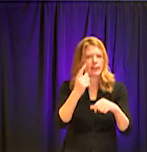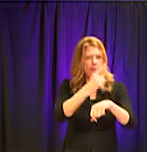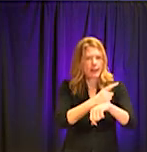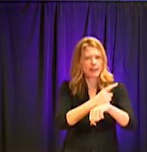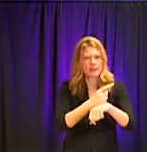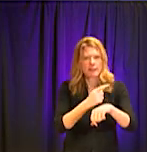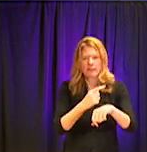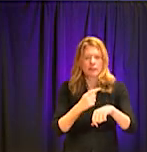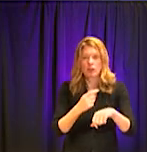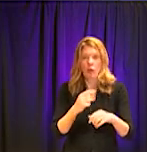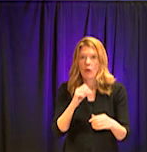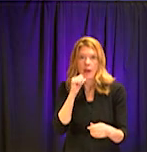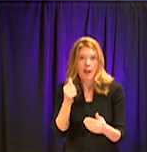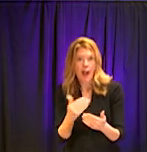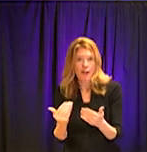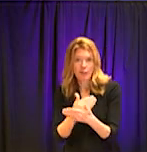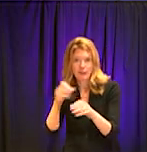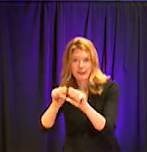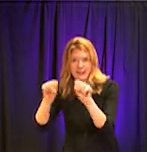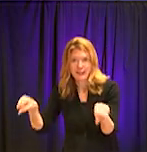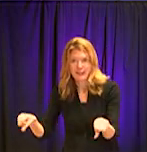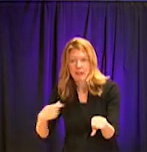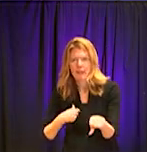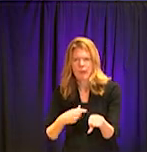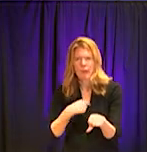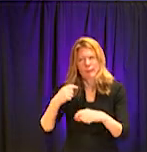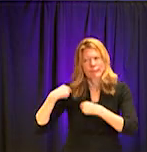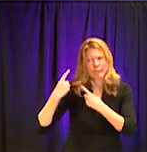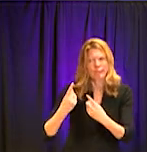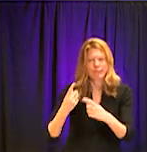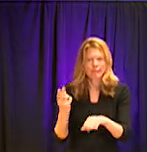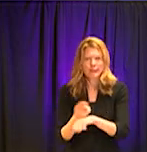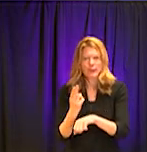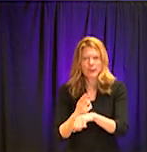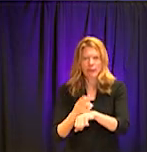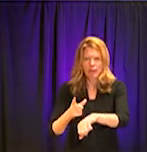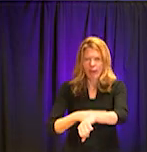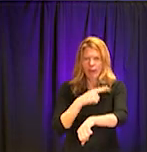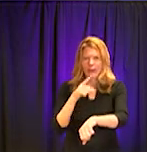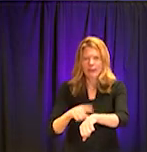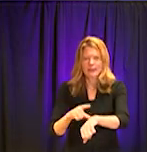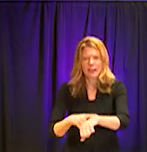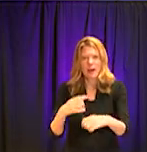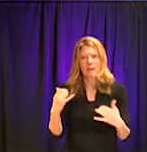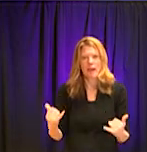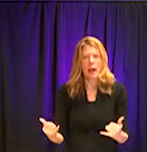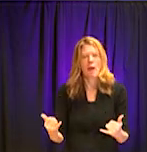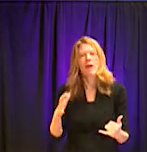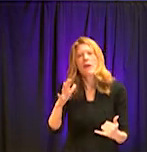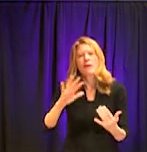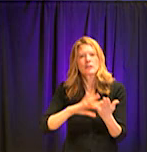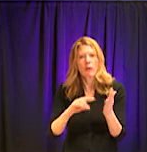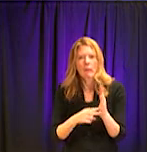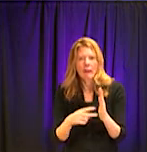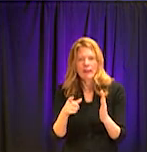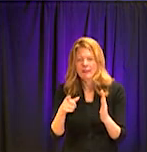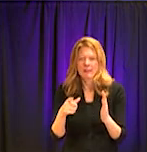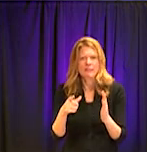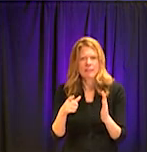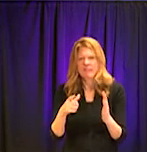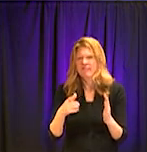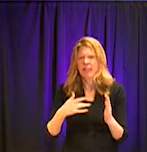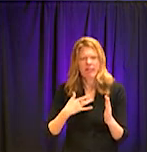that being said, I want you to know that you can always, um, contact your teachers teachers